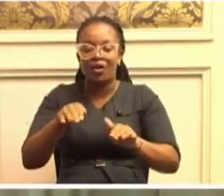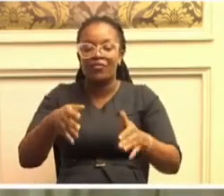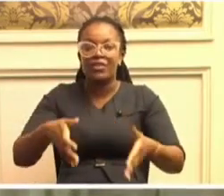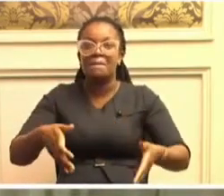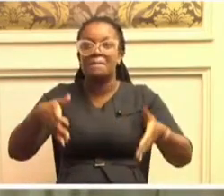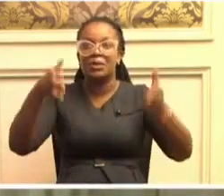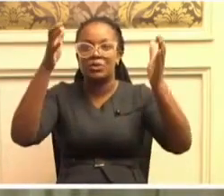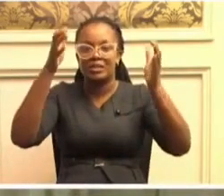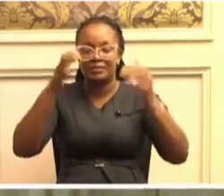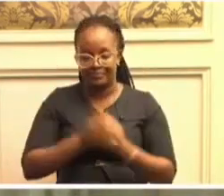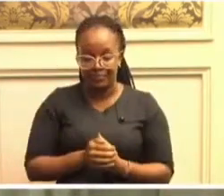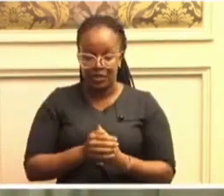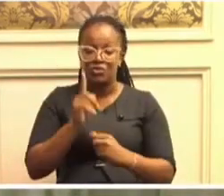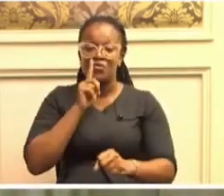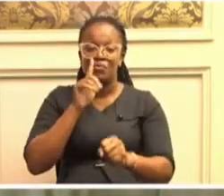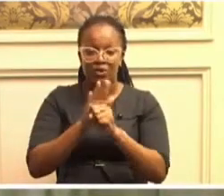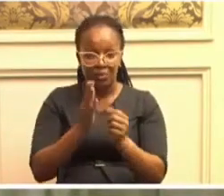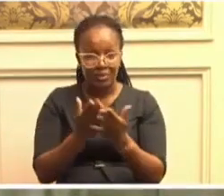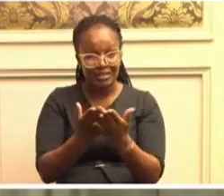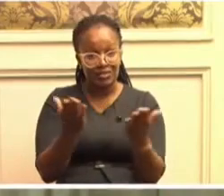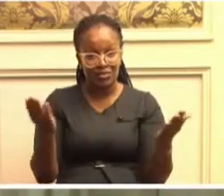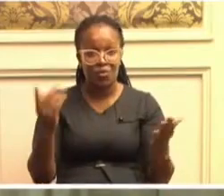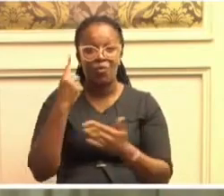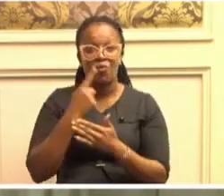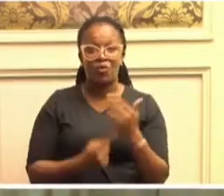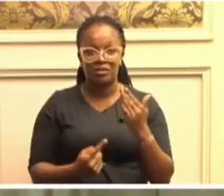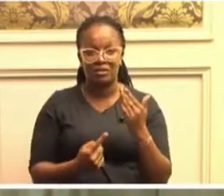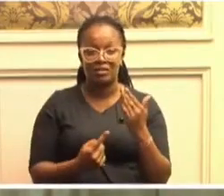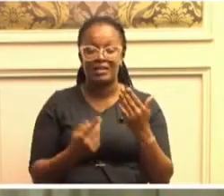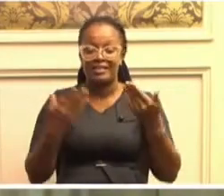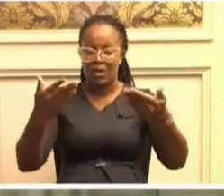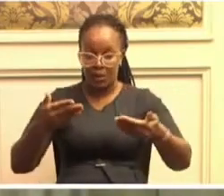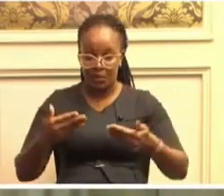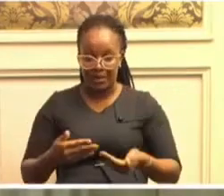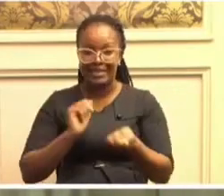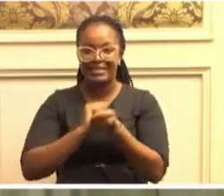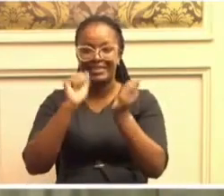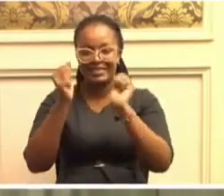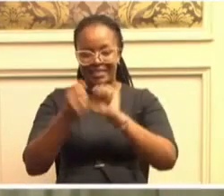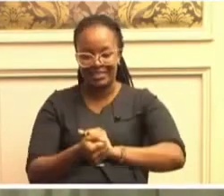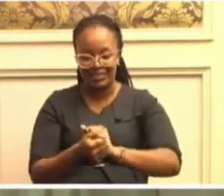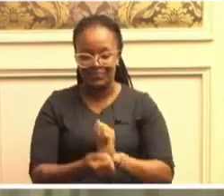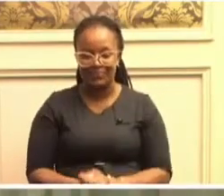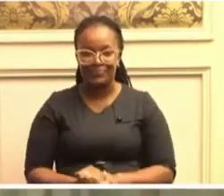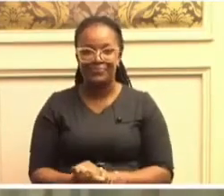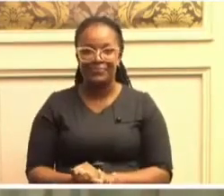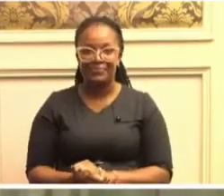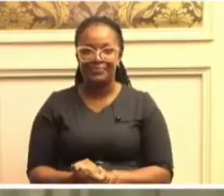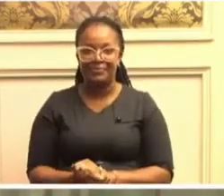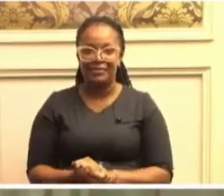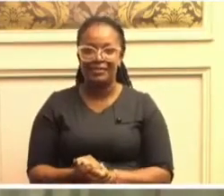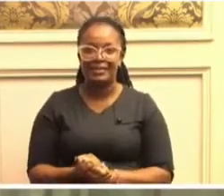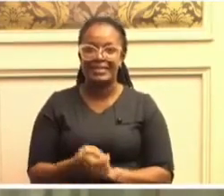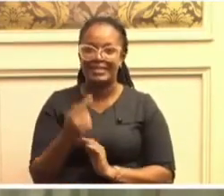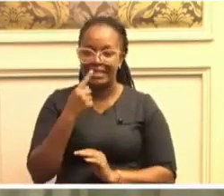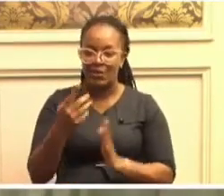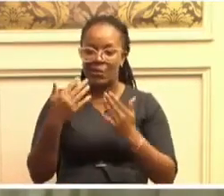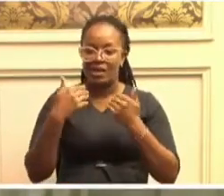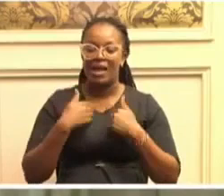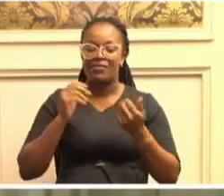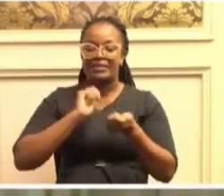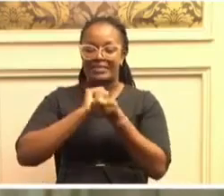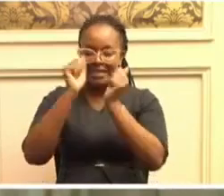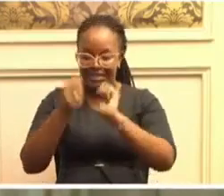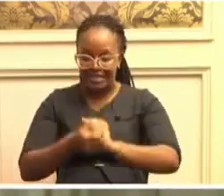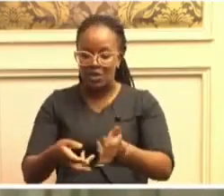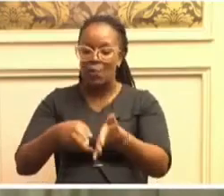to guarantee you that they want to bring change. There are changes that are required